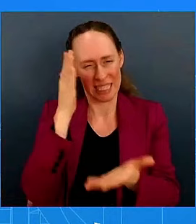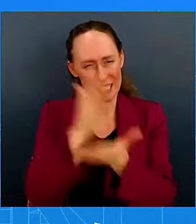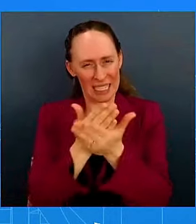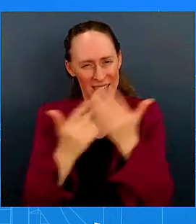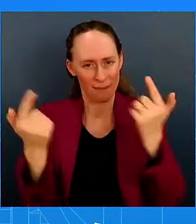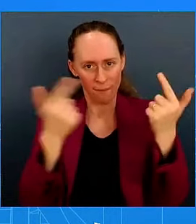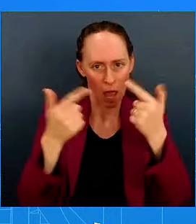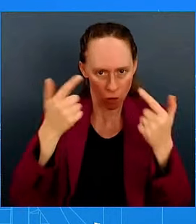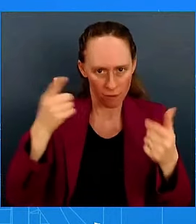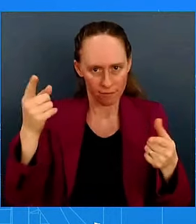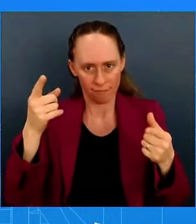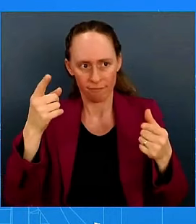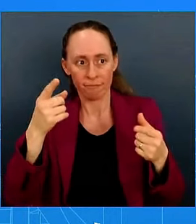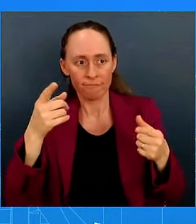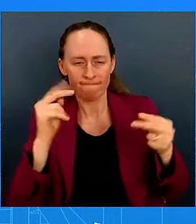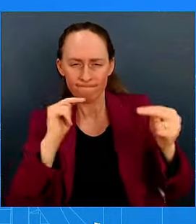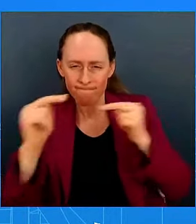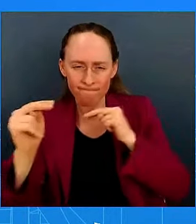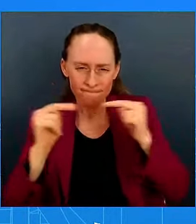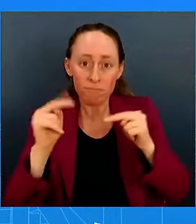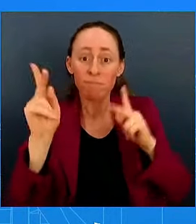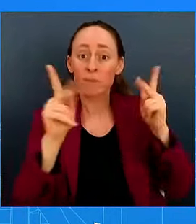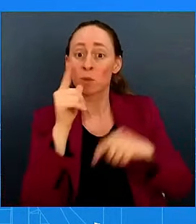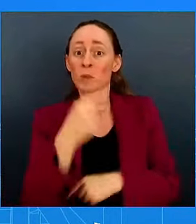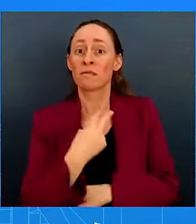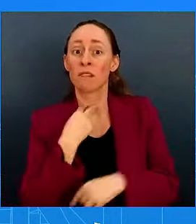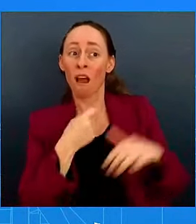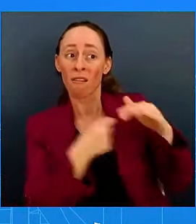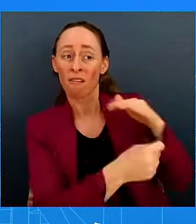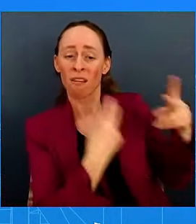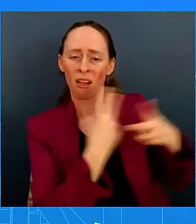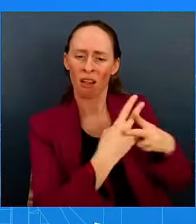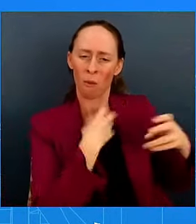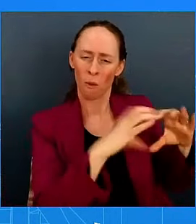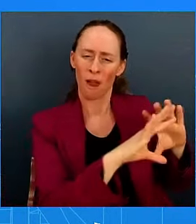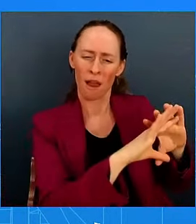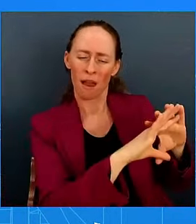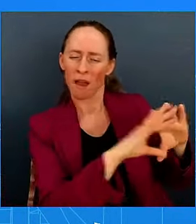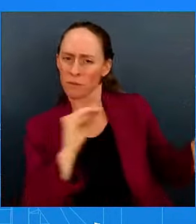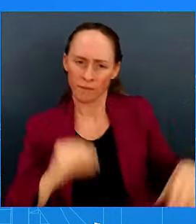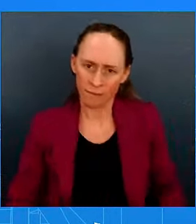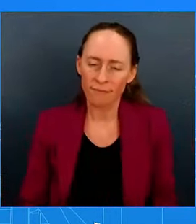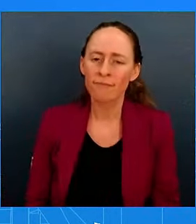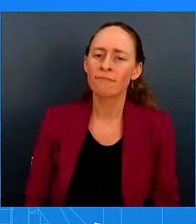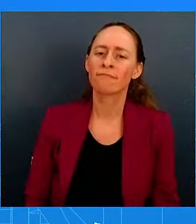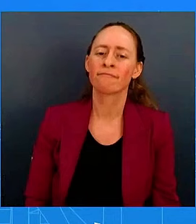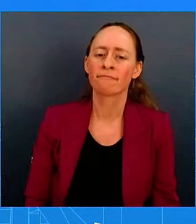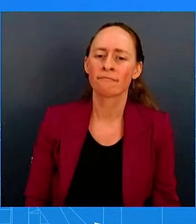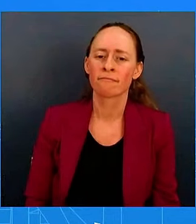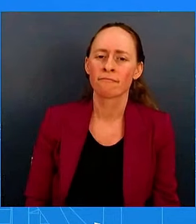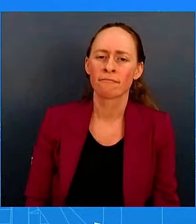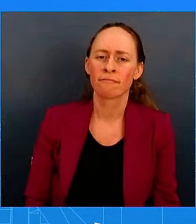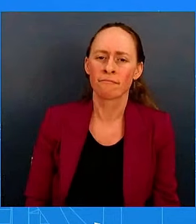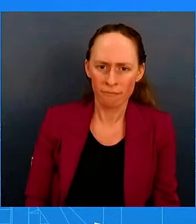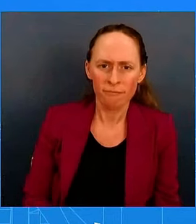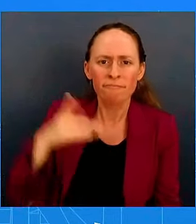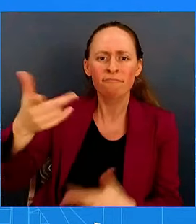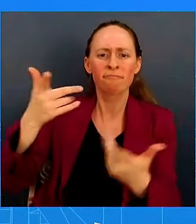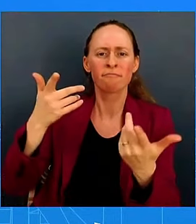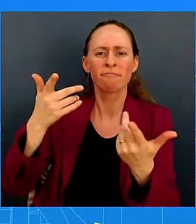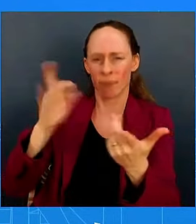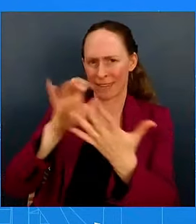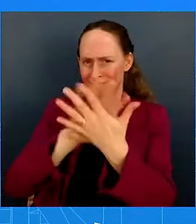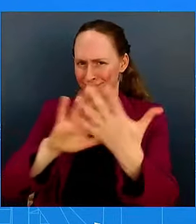we're going to keep pursuing that. But how do these events move forward? Any diplomatic solution here? It's difficult for me to stand up here, Gabe, and tell you